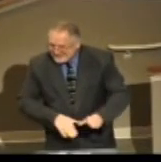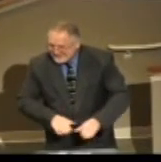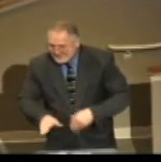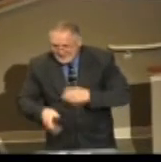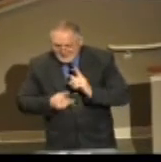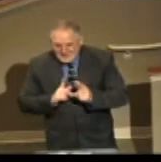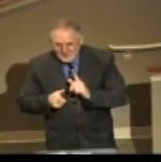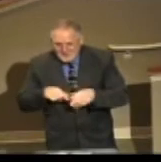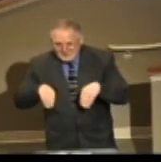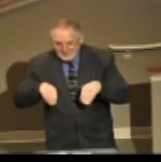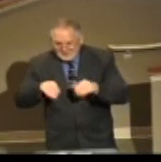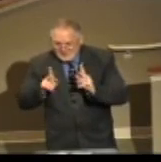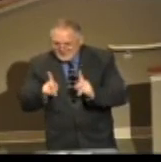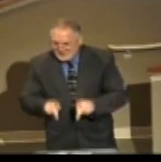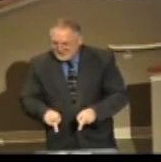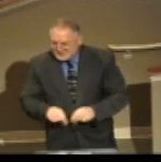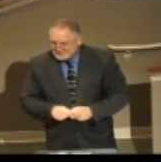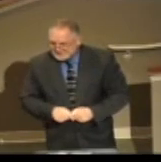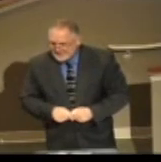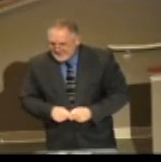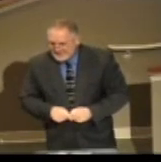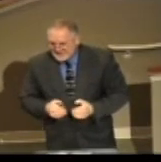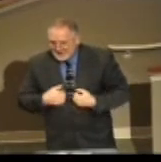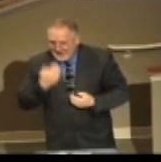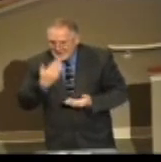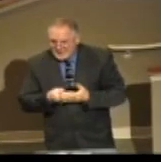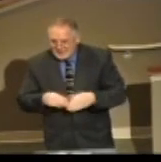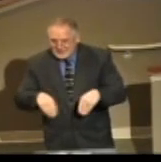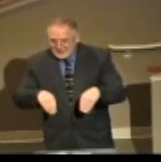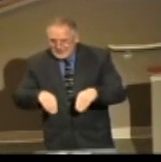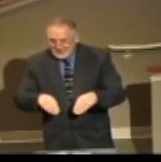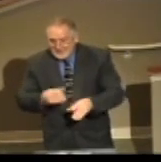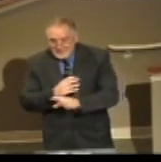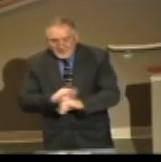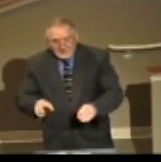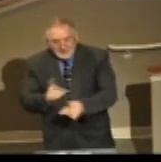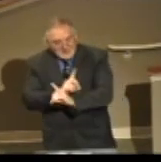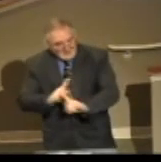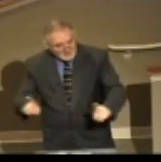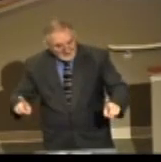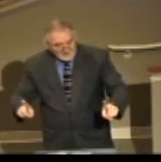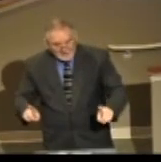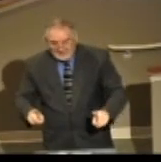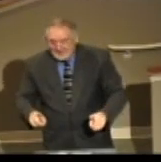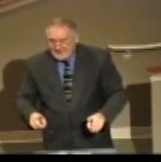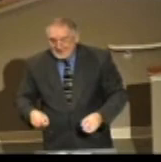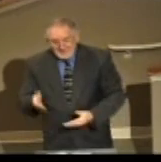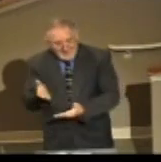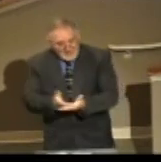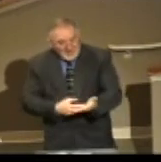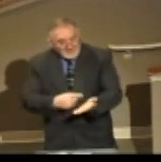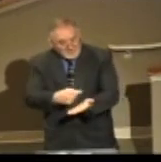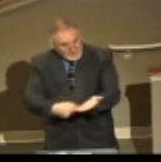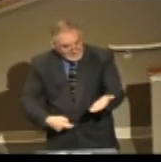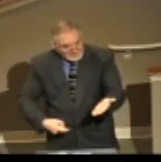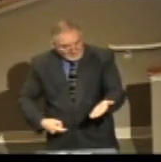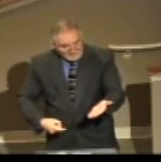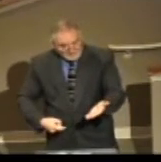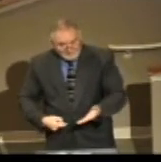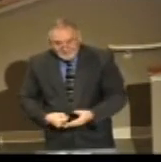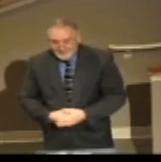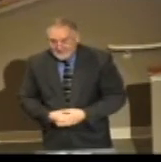I'm talking to the salesperson I have a good sell-on, going to do a free delivery and they've knocked off about half the price. Man, I couldn't pass that up even though I've got one.